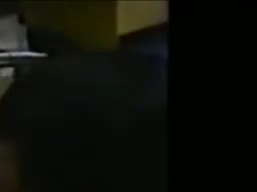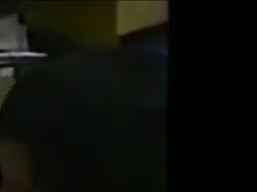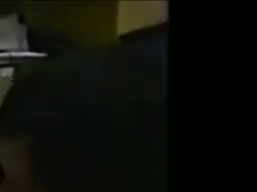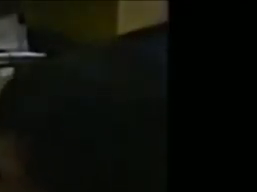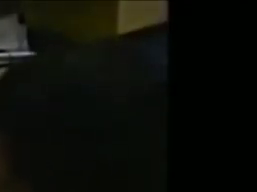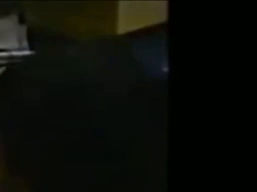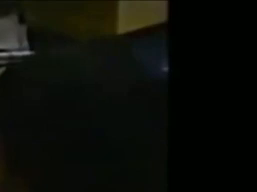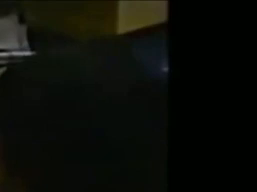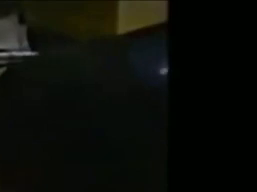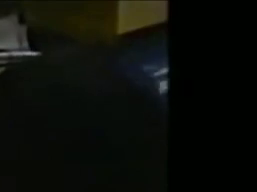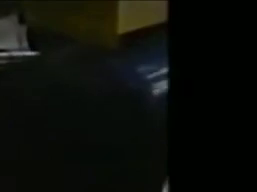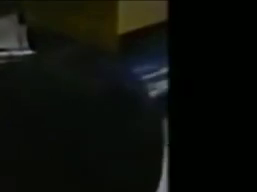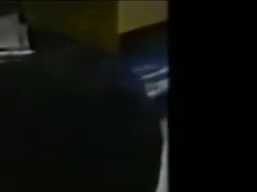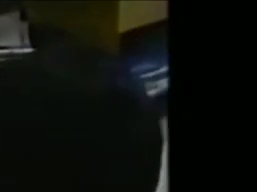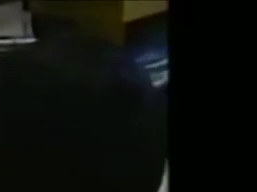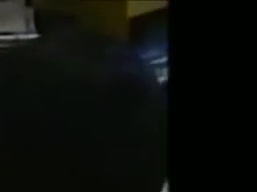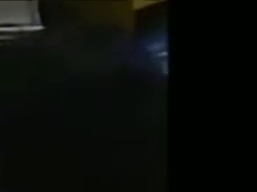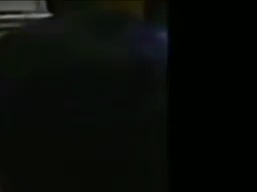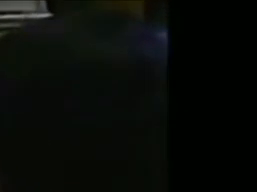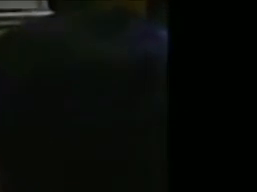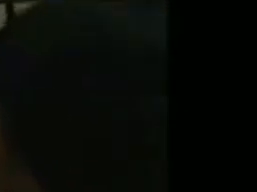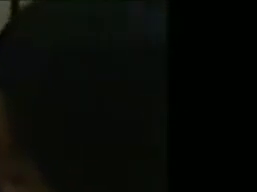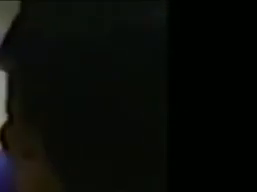All right.